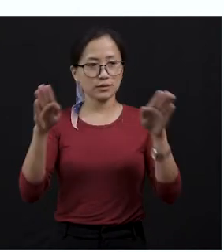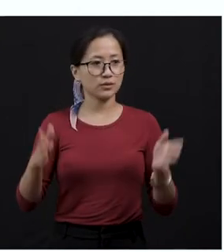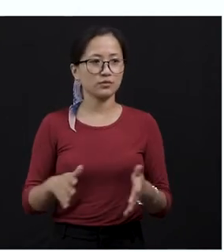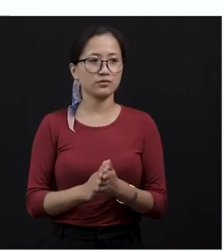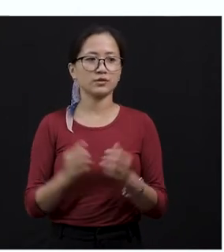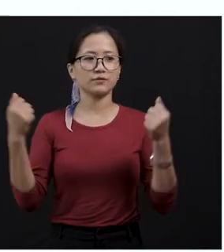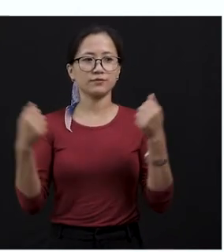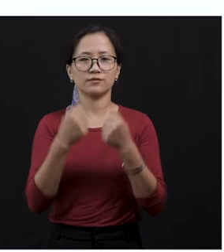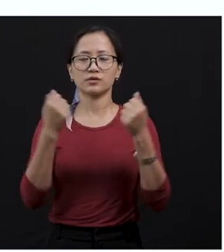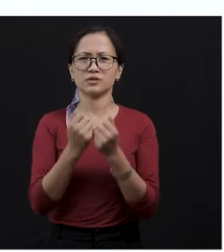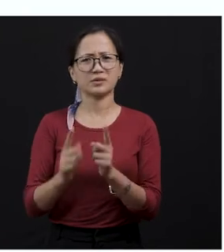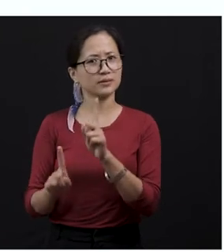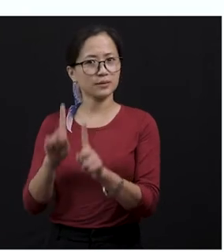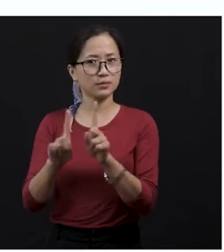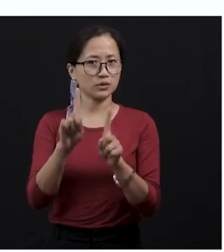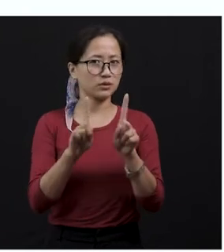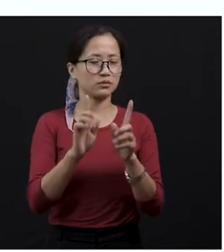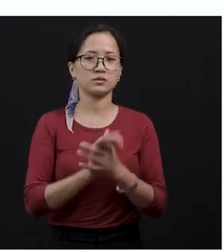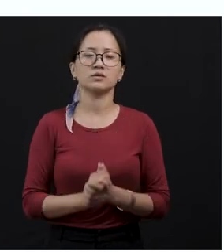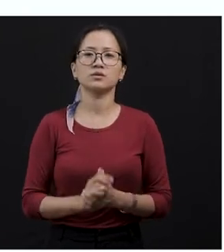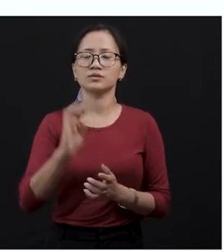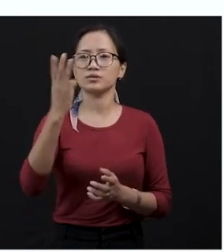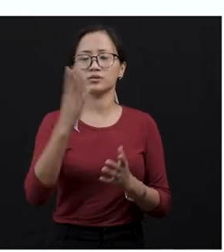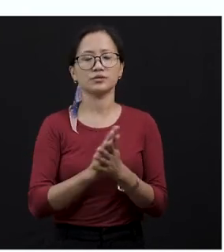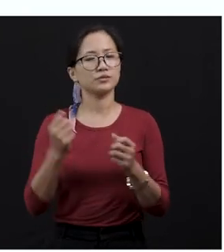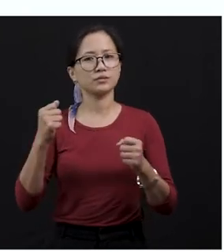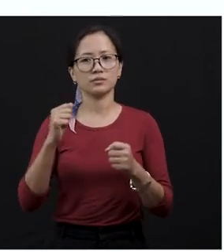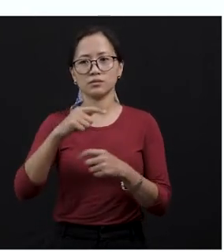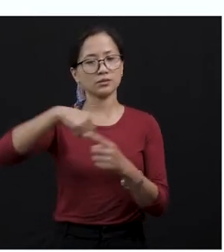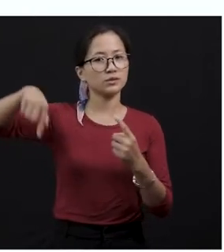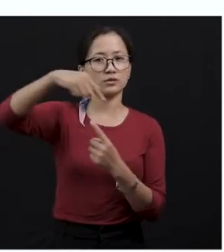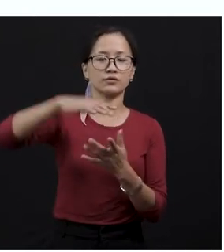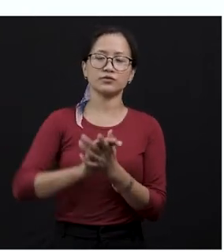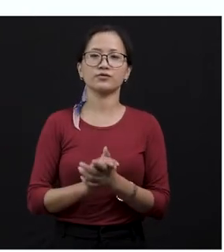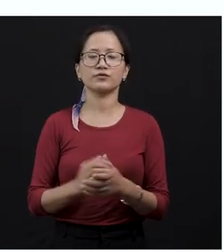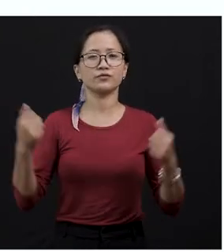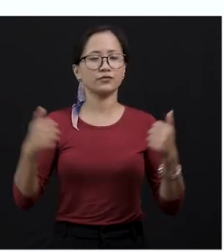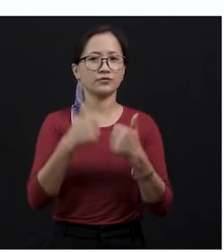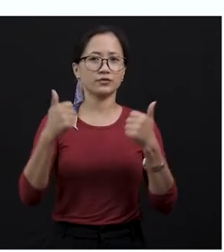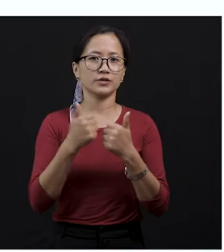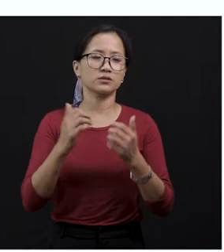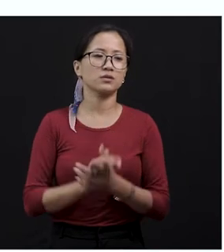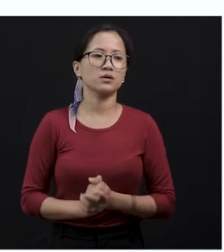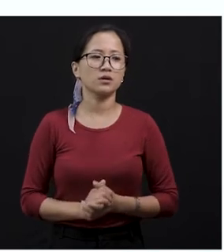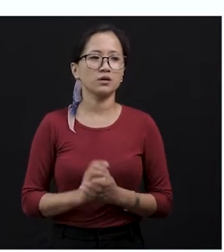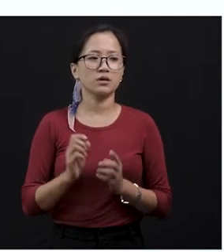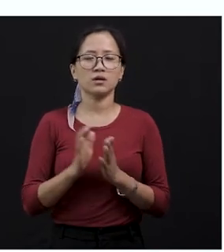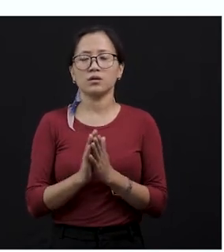a stage in a fight or competition. There will be three rounds of fight here, okay? Pull up, here, stop.